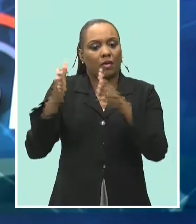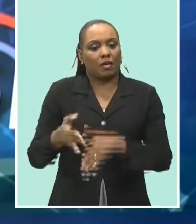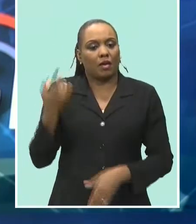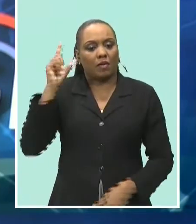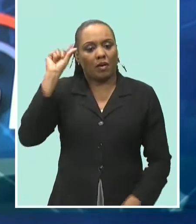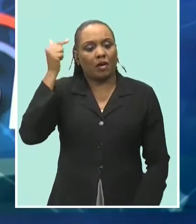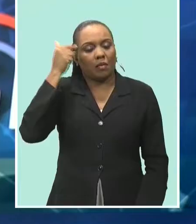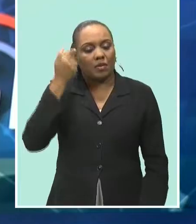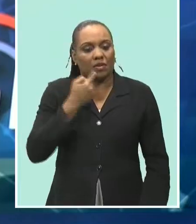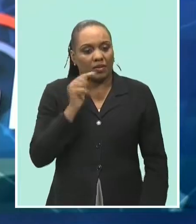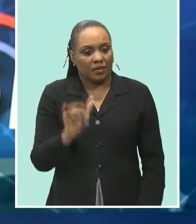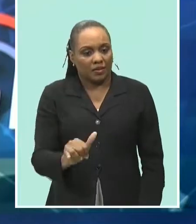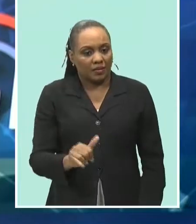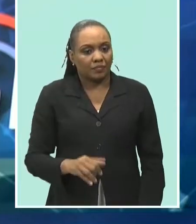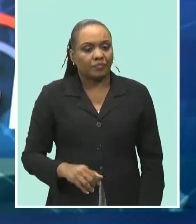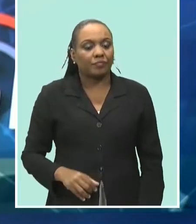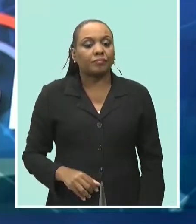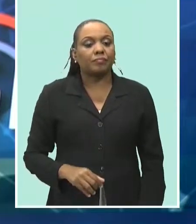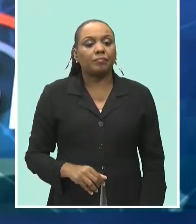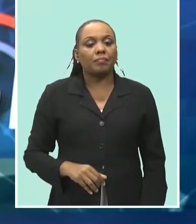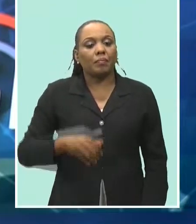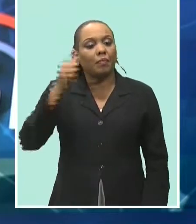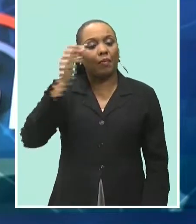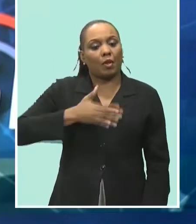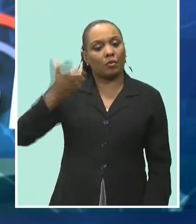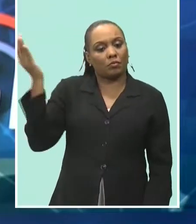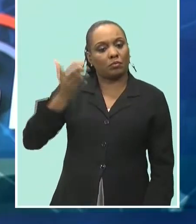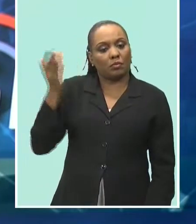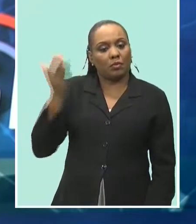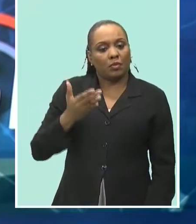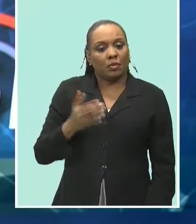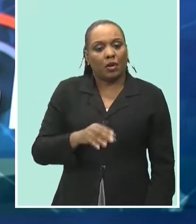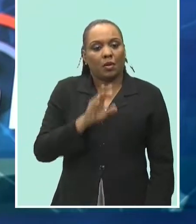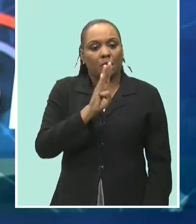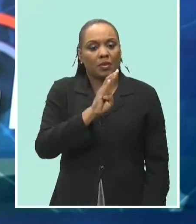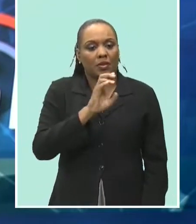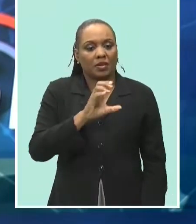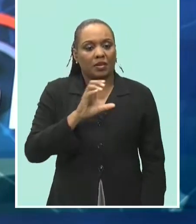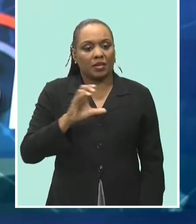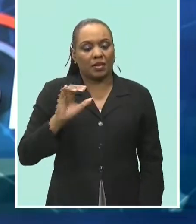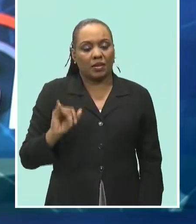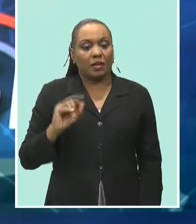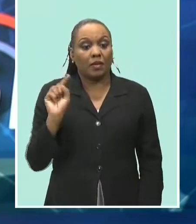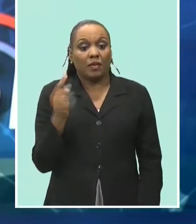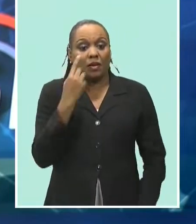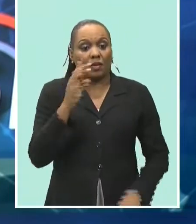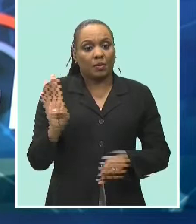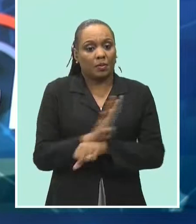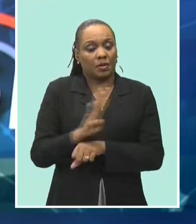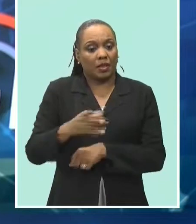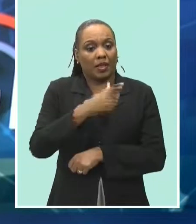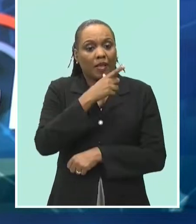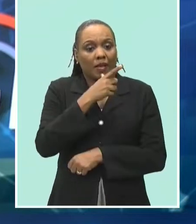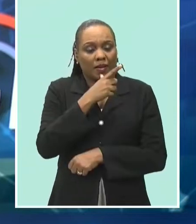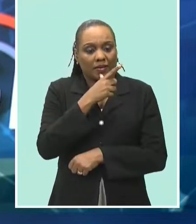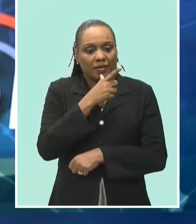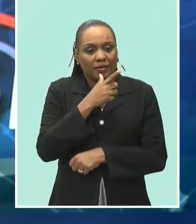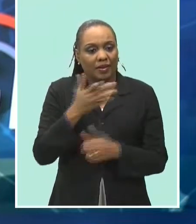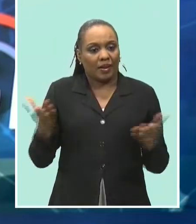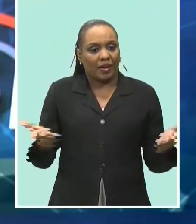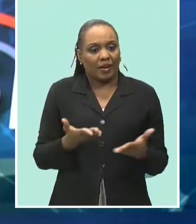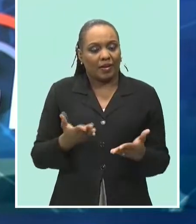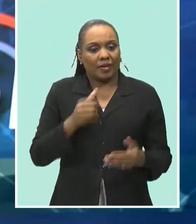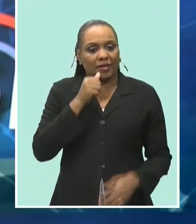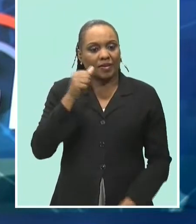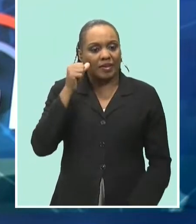dr kevin greenidge he was one of the speakers at the barbados chamber of commerce and industry's first business luncheon for the year at the hilton